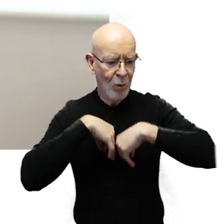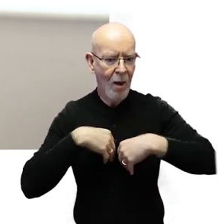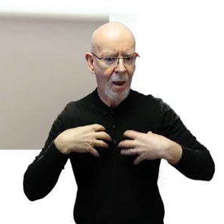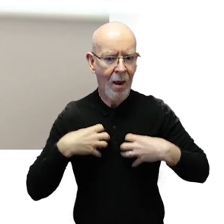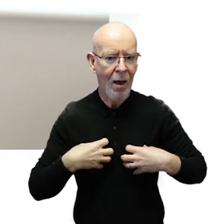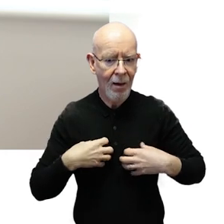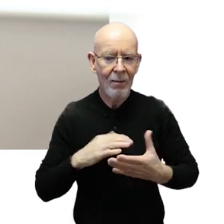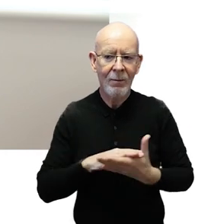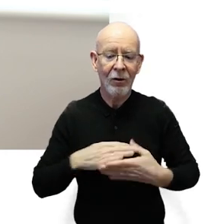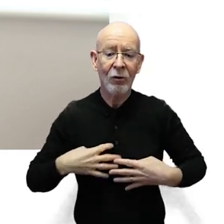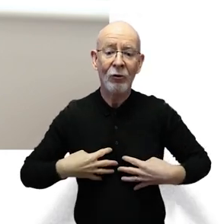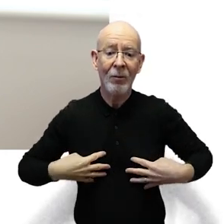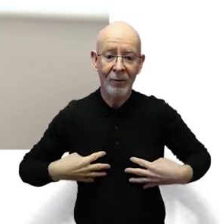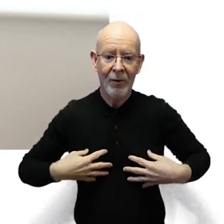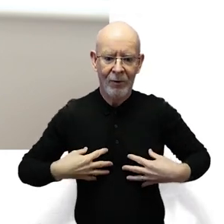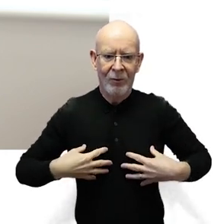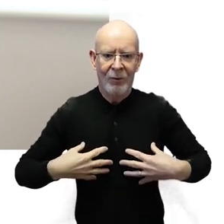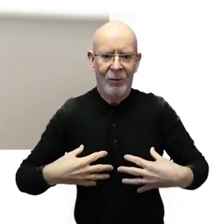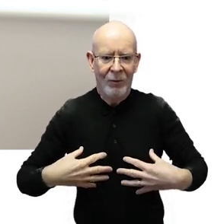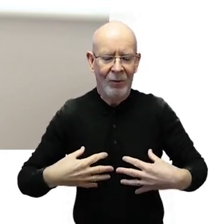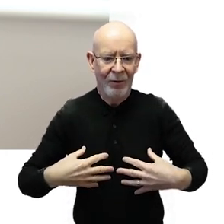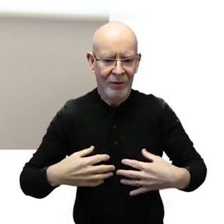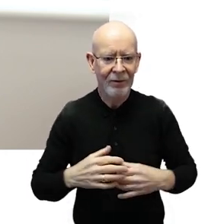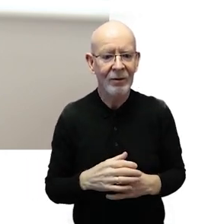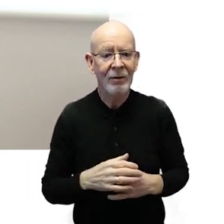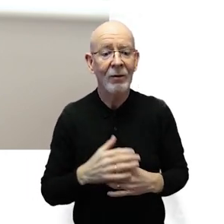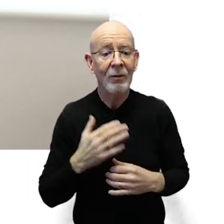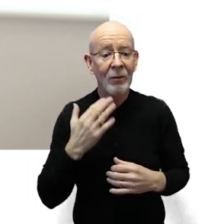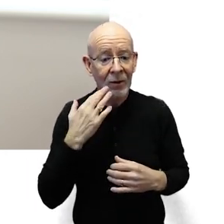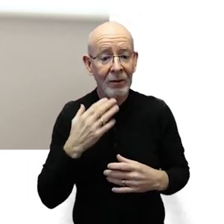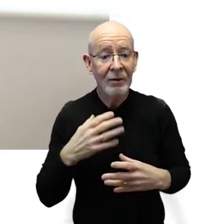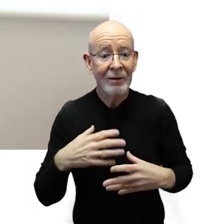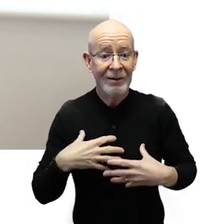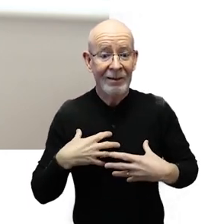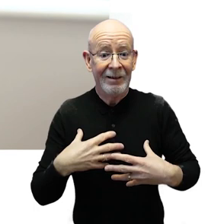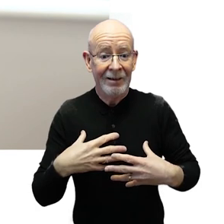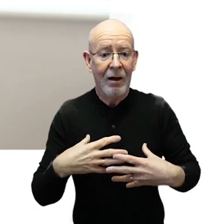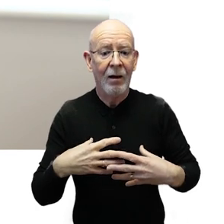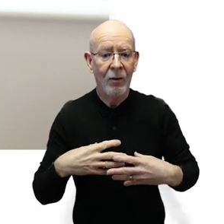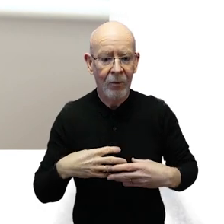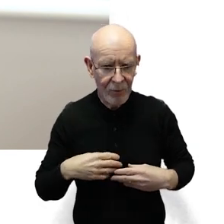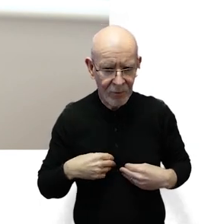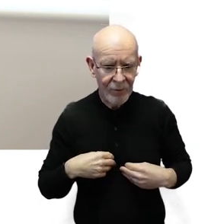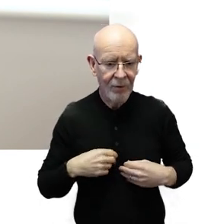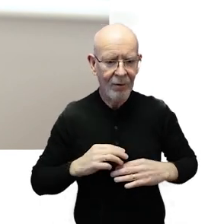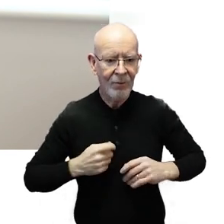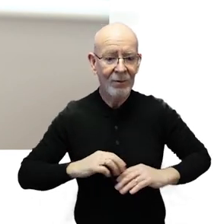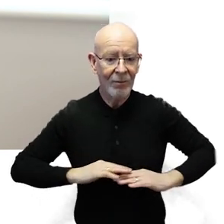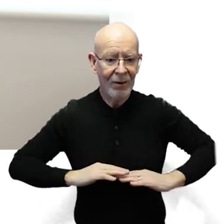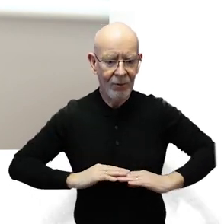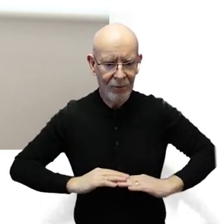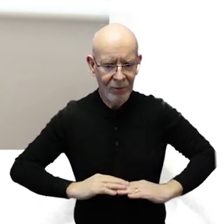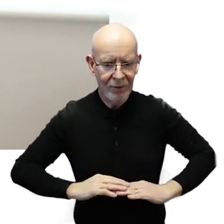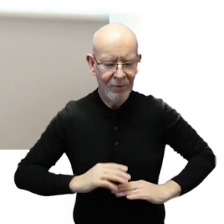lungs and makes the ribcage expand outwards. As it contracts and flattens, it pushes down into the abdominal